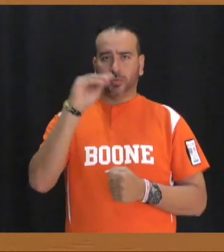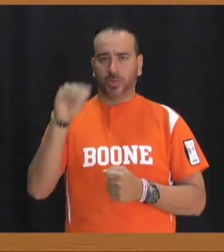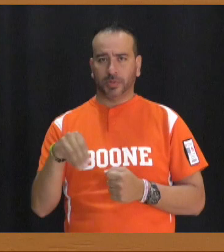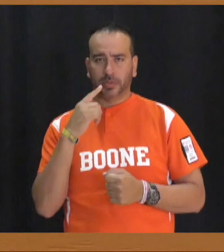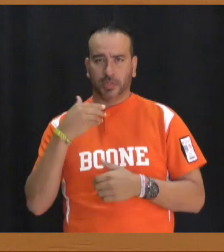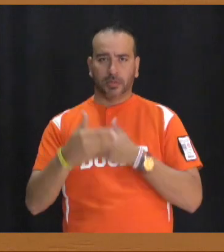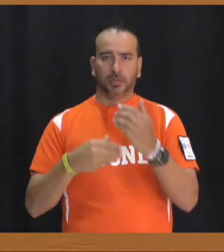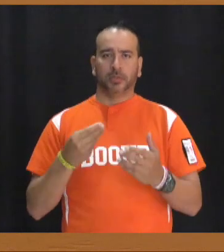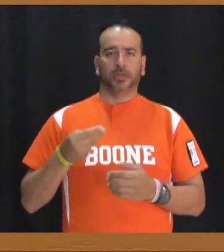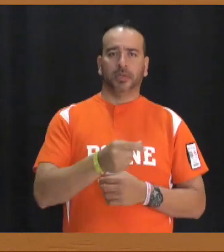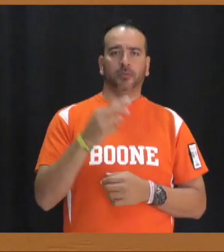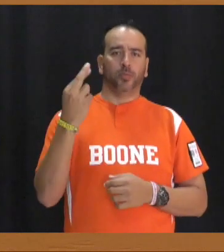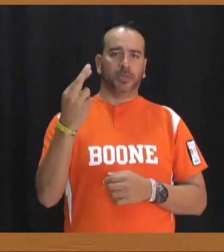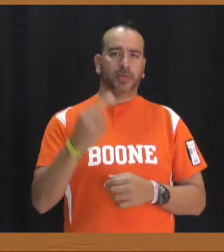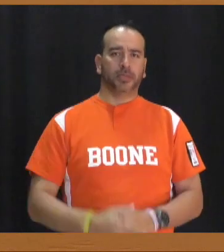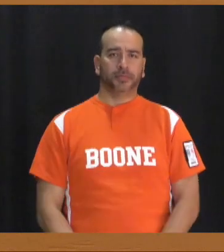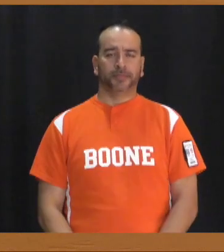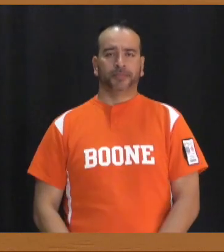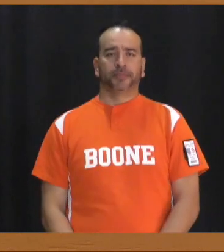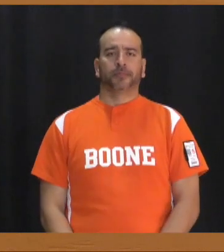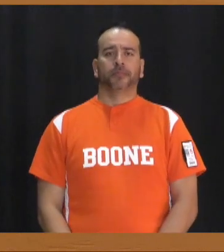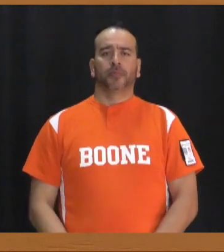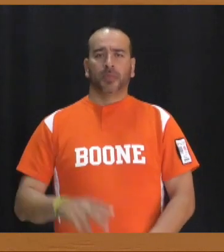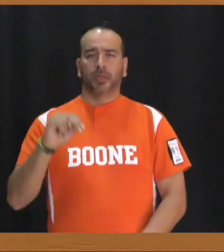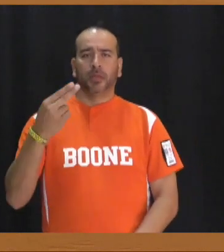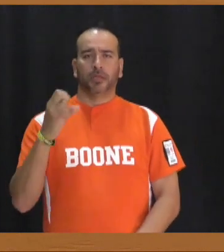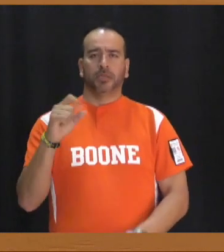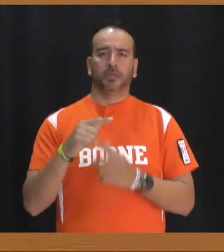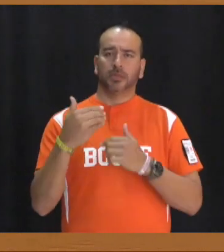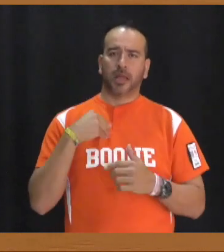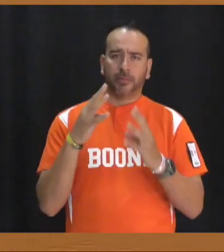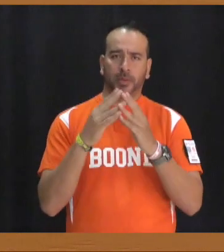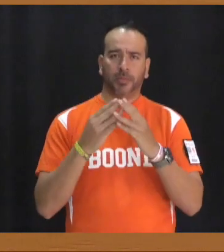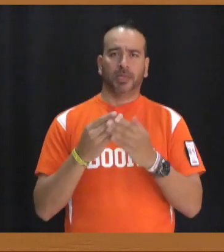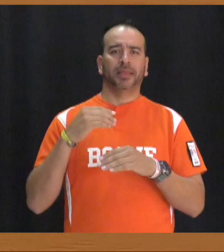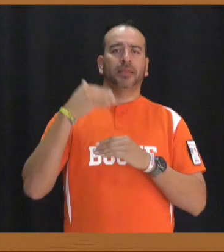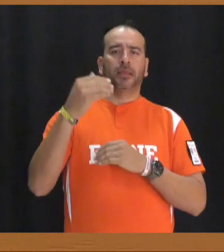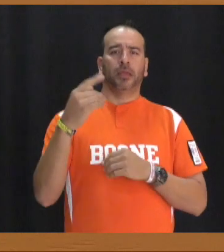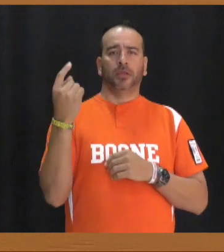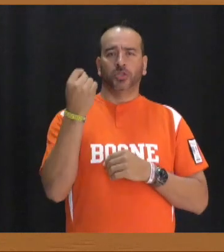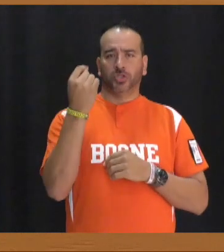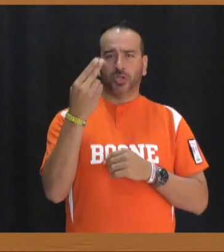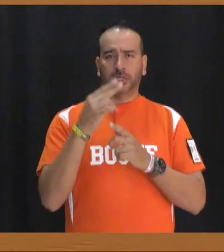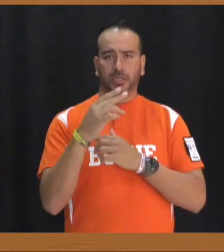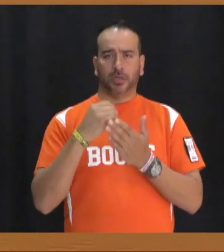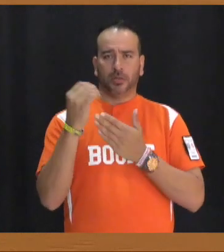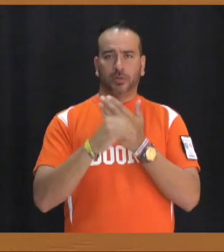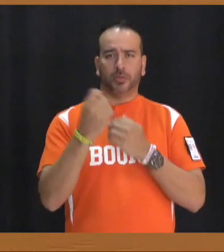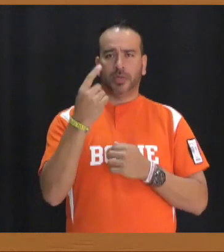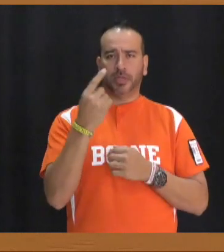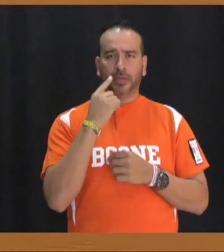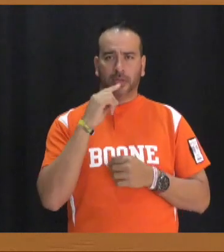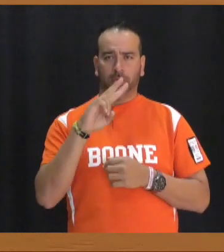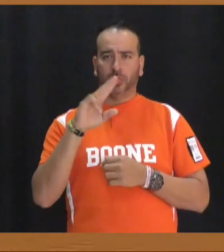proceeds will be donated to best buddies NHS is having a meeting next Thursday October 11th at 225 in the junior